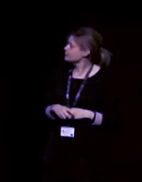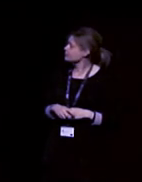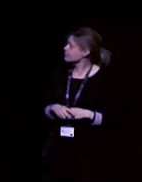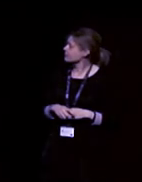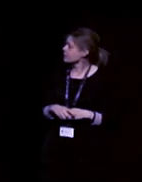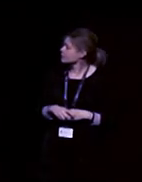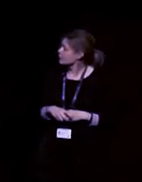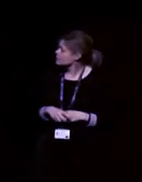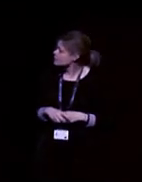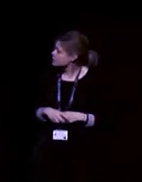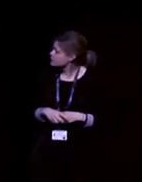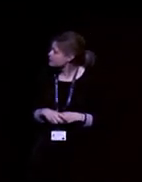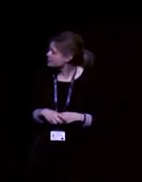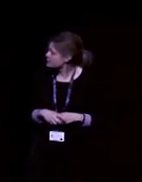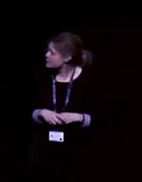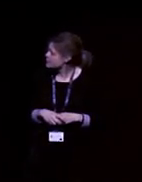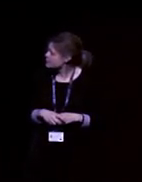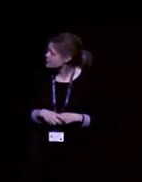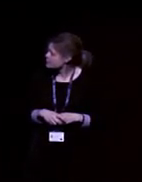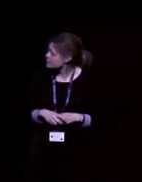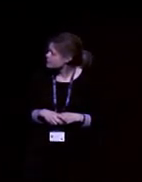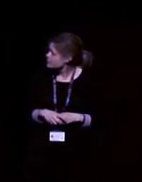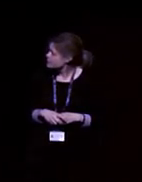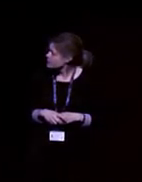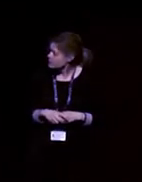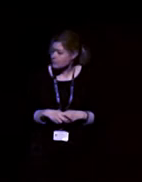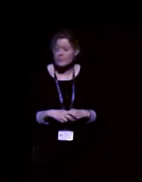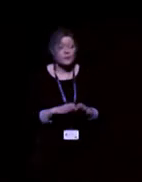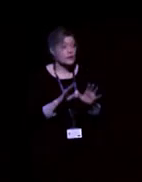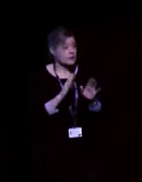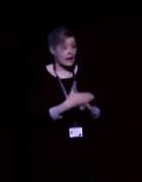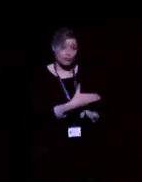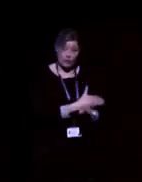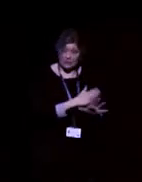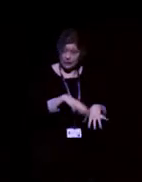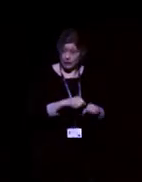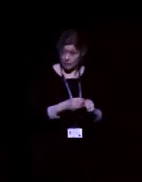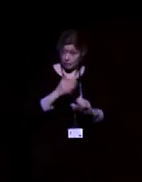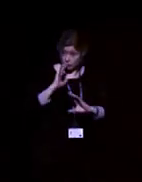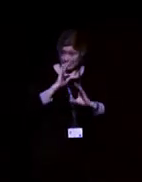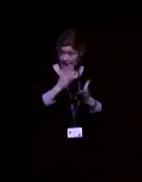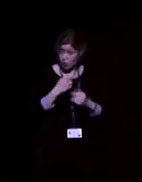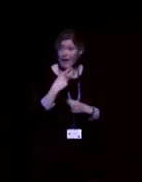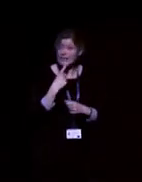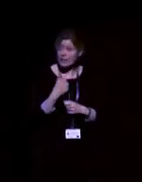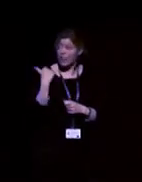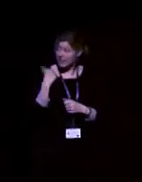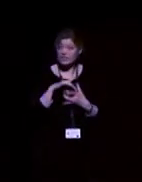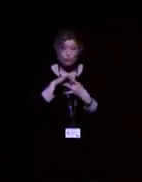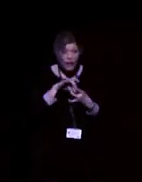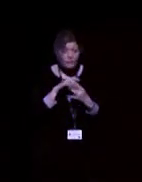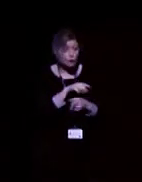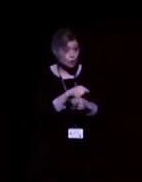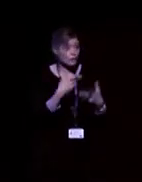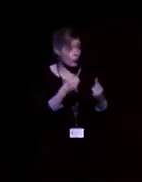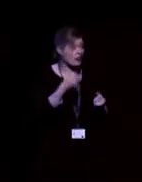At the very start, I said this talk applies to you whether you have a hearing aid, whether you don't want a hearing aid, or